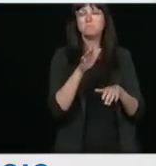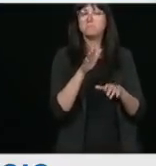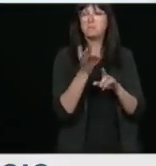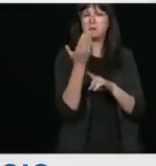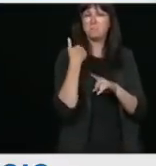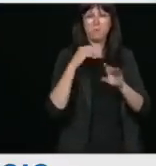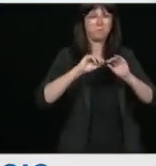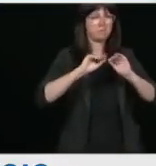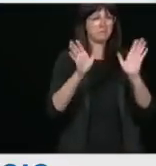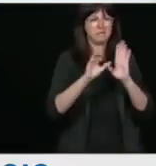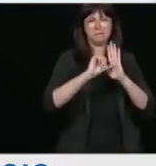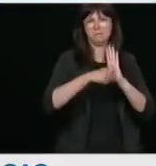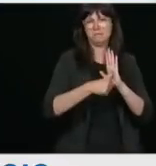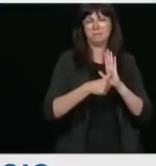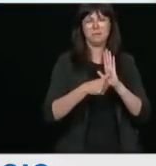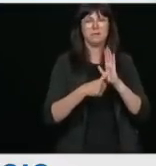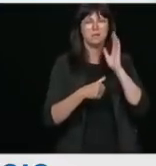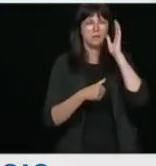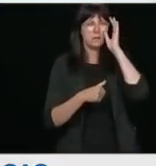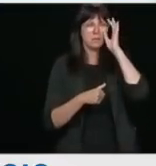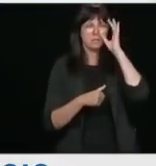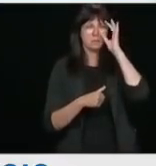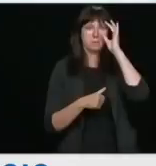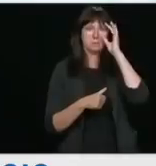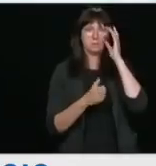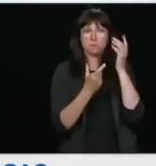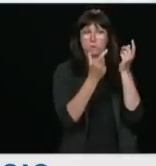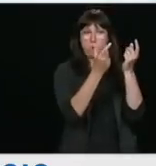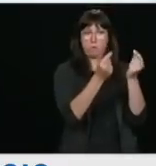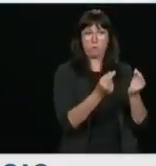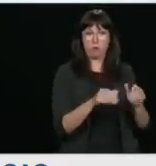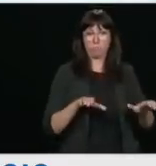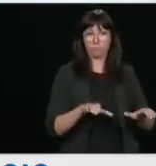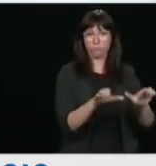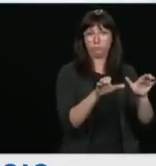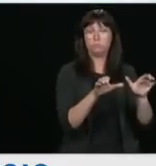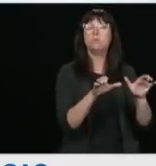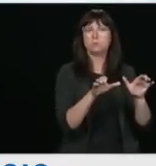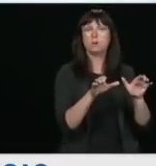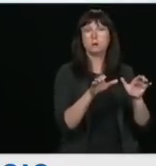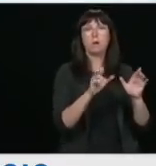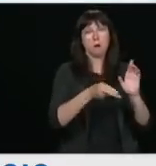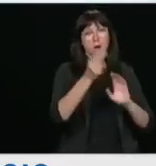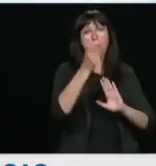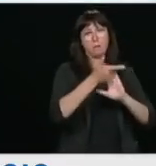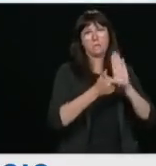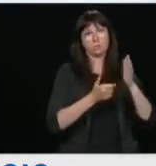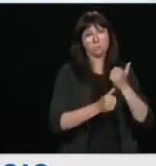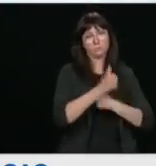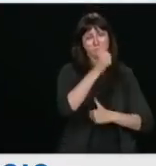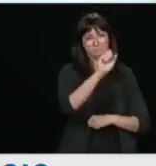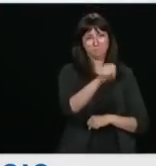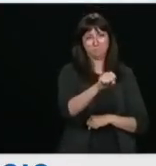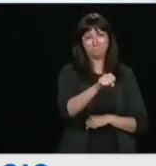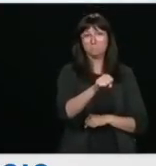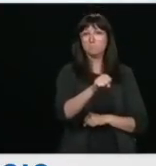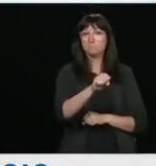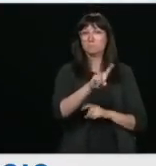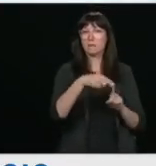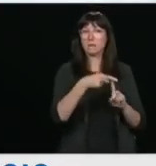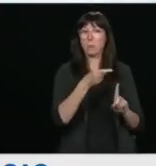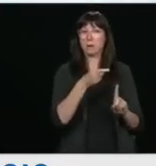these operations did constitute a high legal risk, and that was acknowledged in the introduction of Bill C-59,